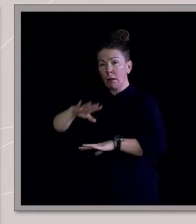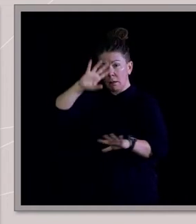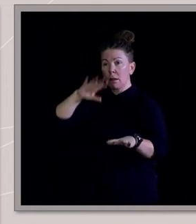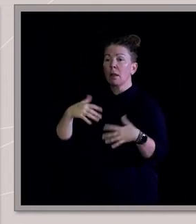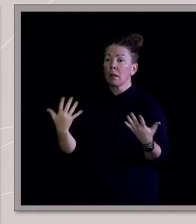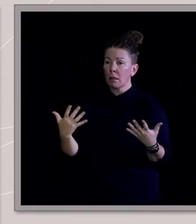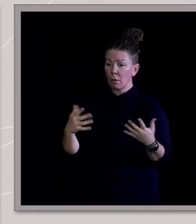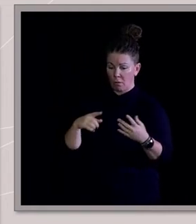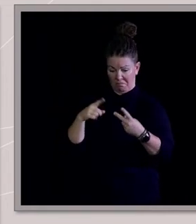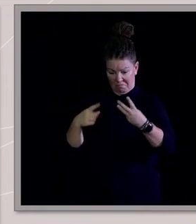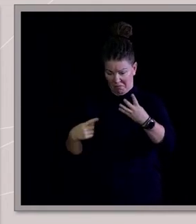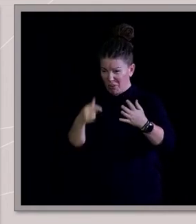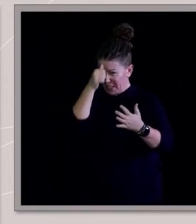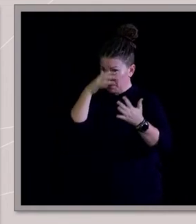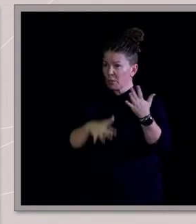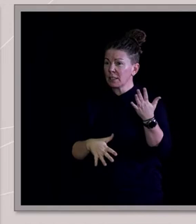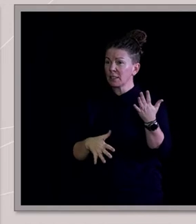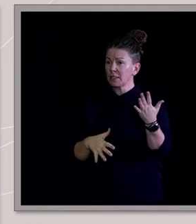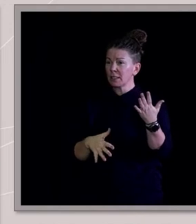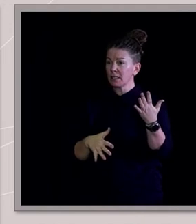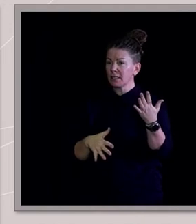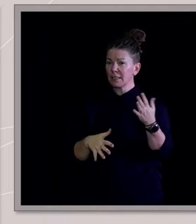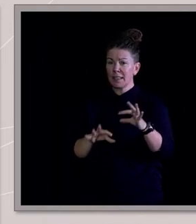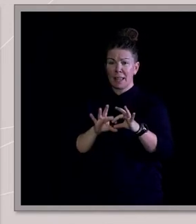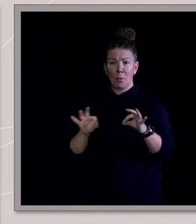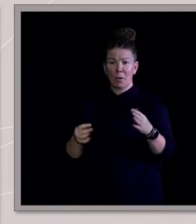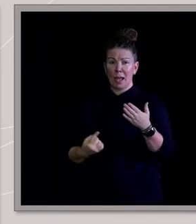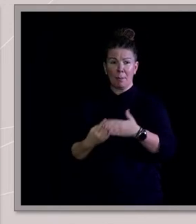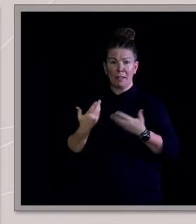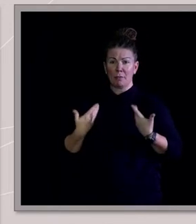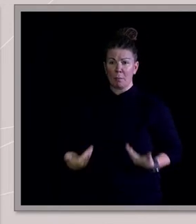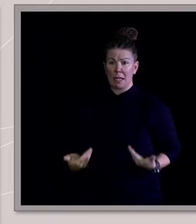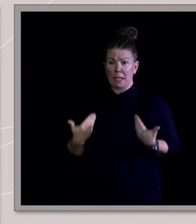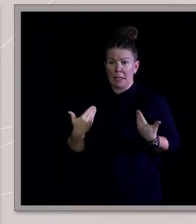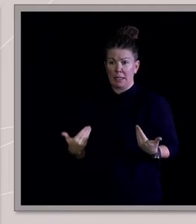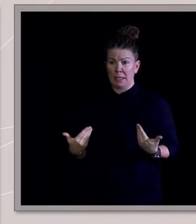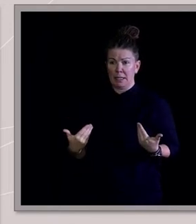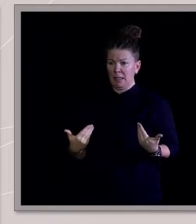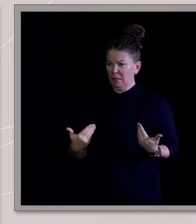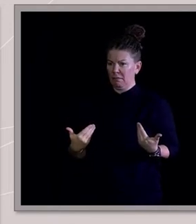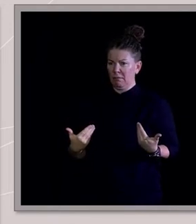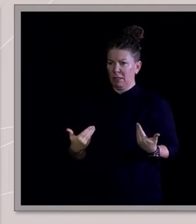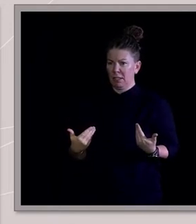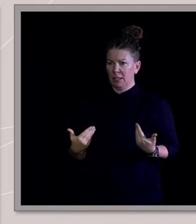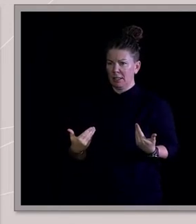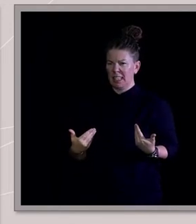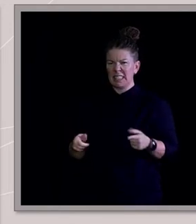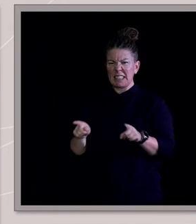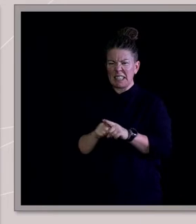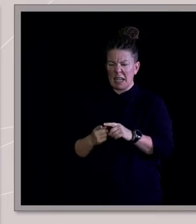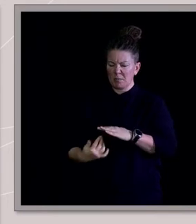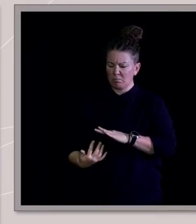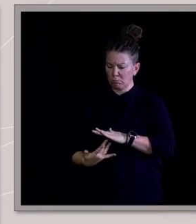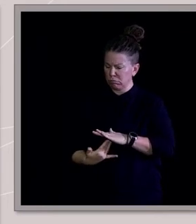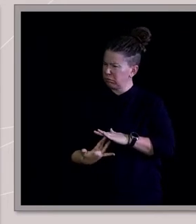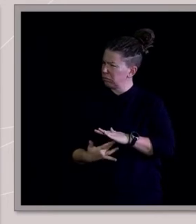they still weren't happening for me. So I still felt like I didn't get the full package. And that was that same horrible feeling I'd had